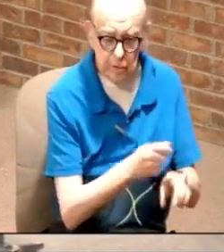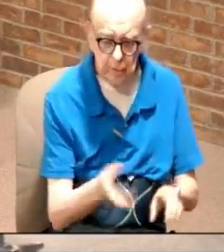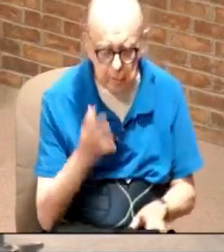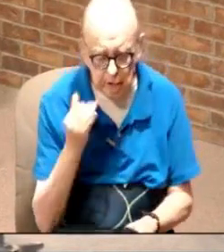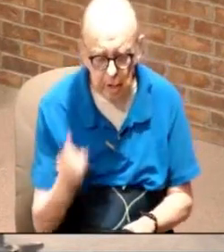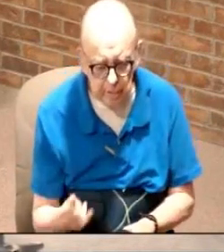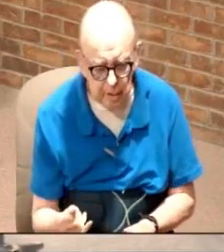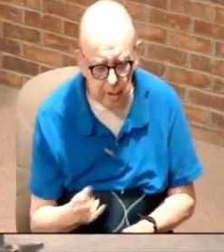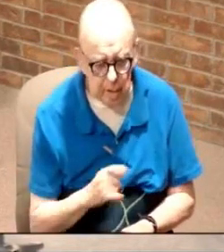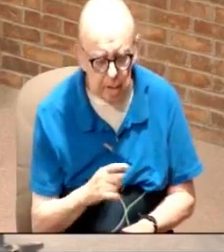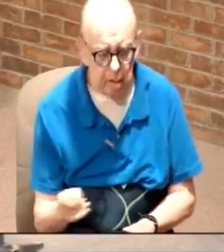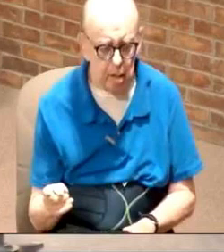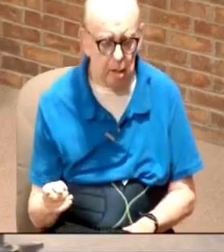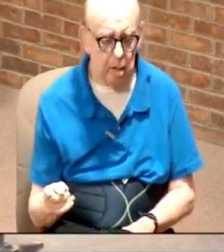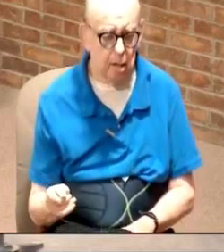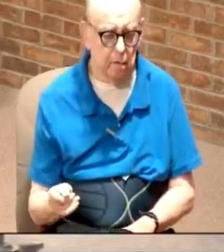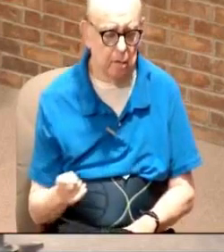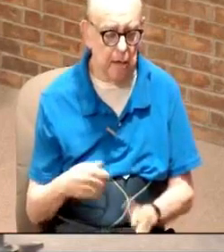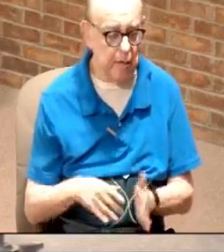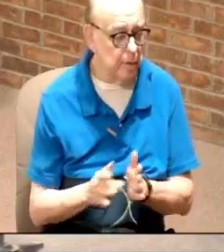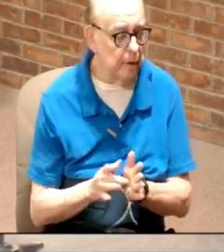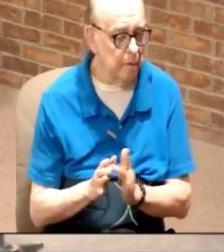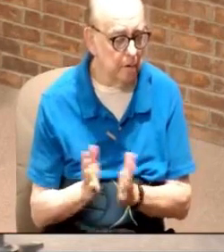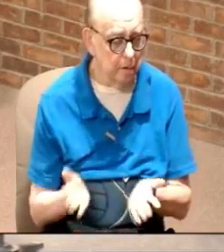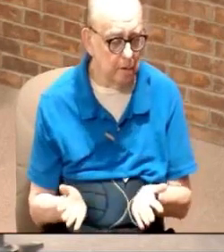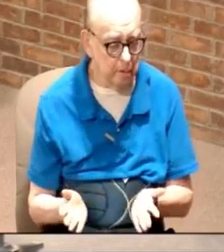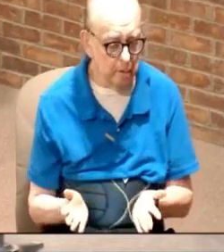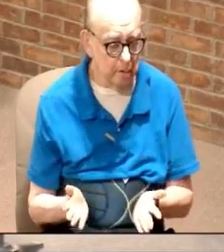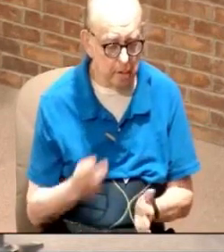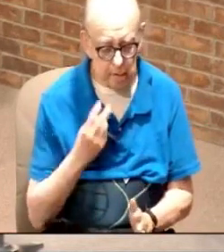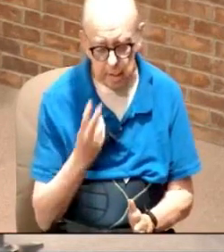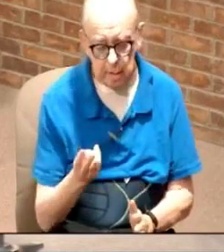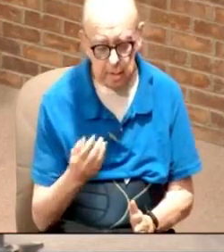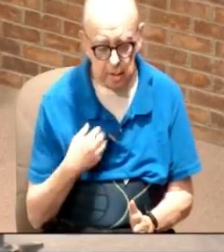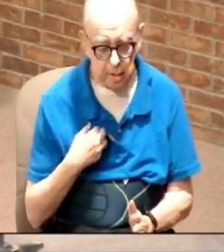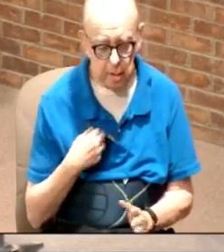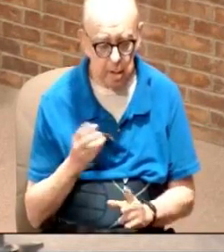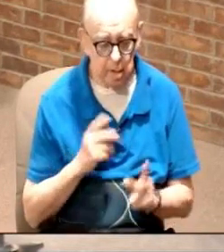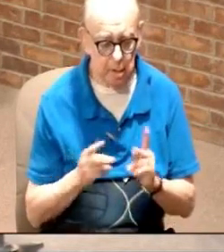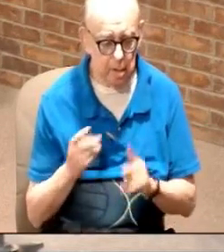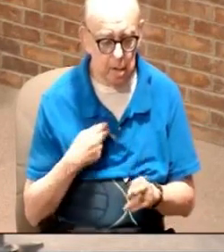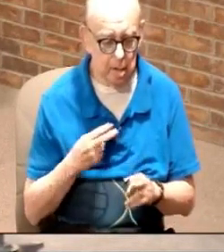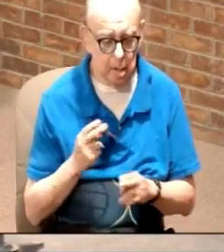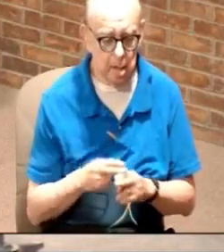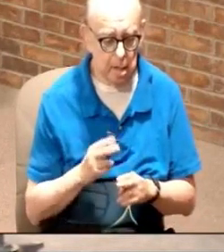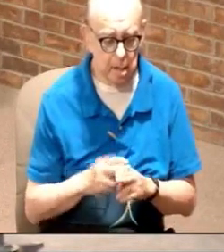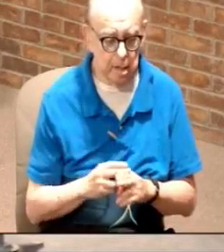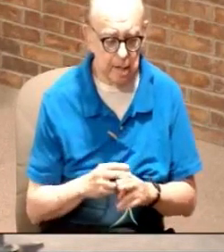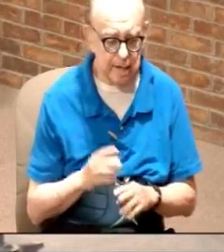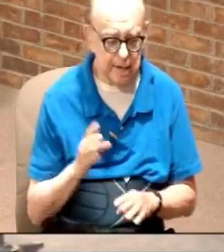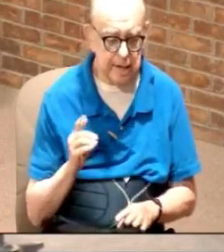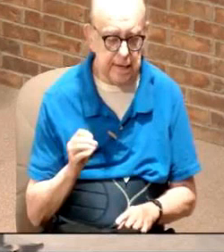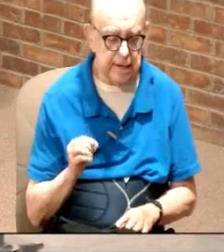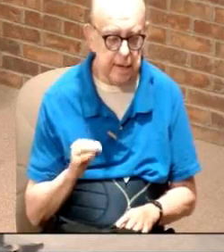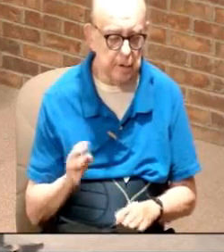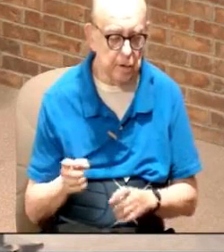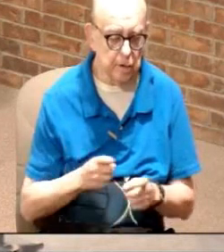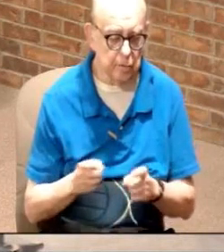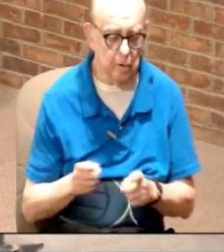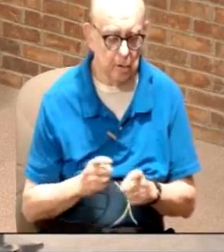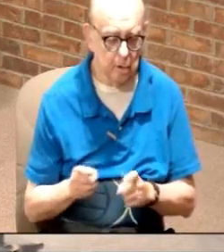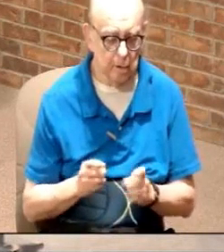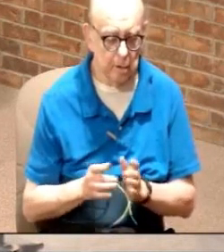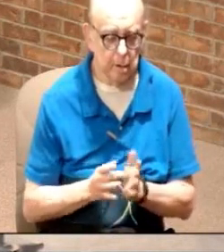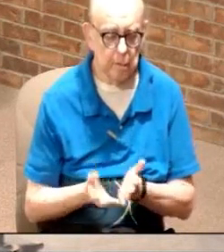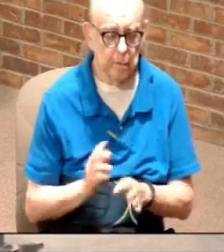Because they would be, in the Bible, you will see that they have people which they call demon-possessed. And in the